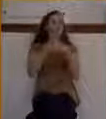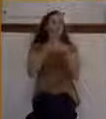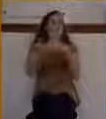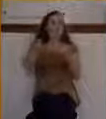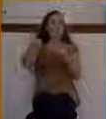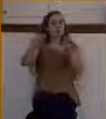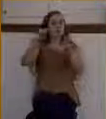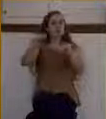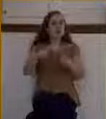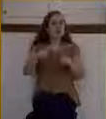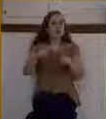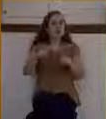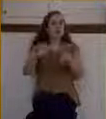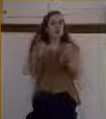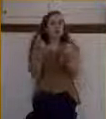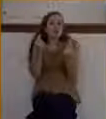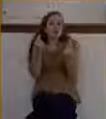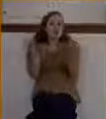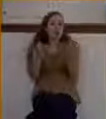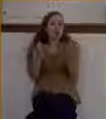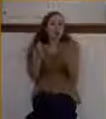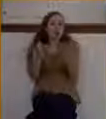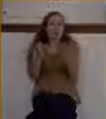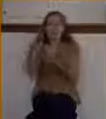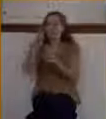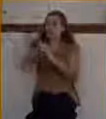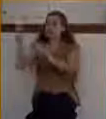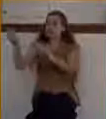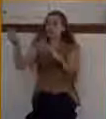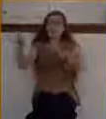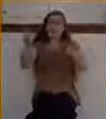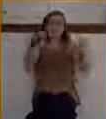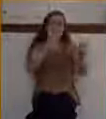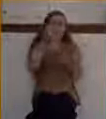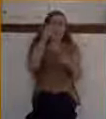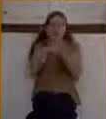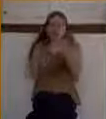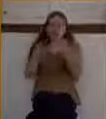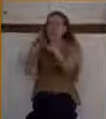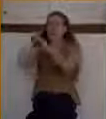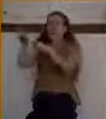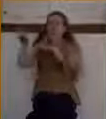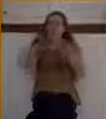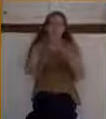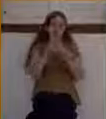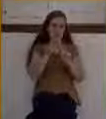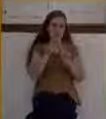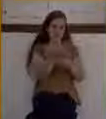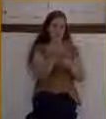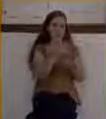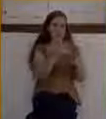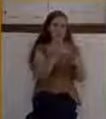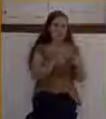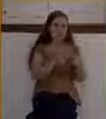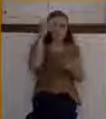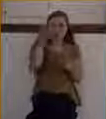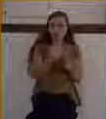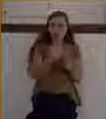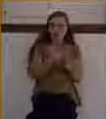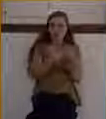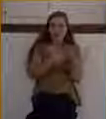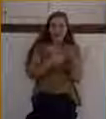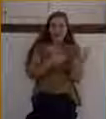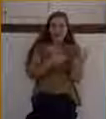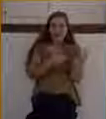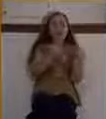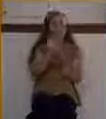around and look at everything. Just see everything, especially there in that beautiful spot. But what does this man do?